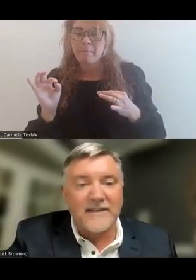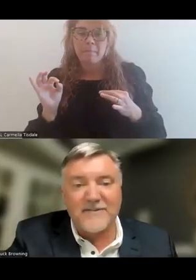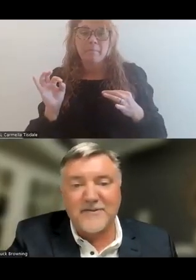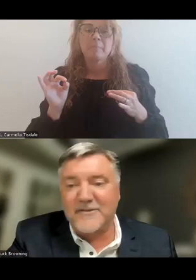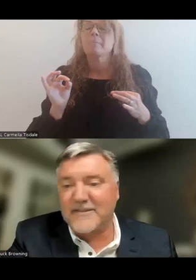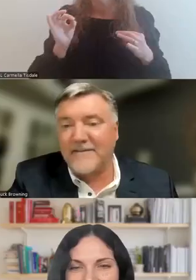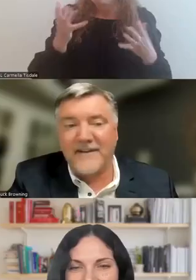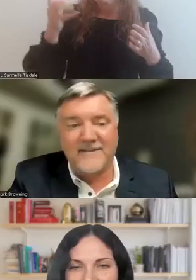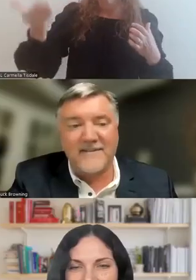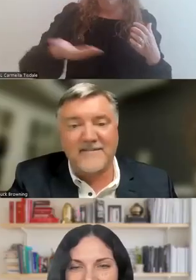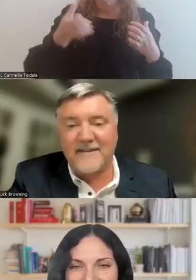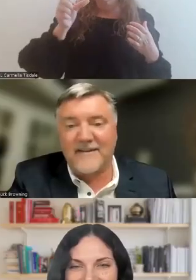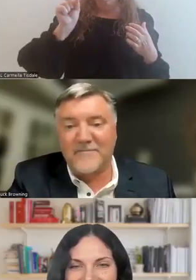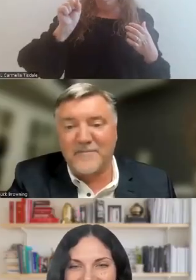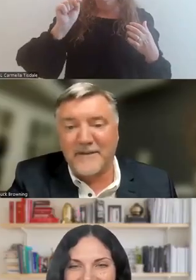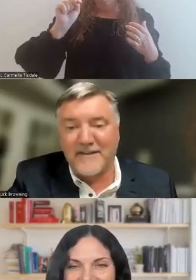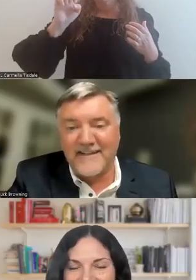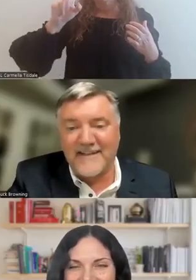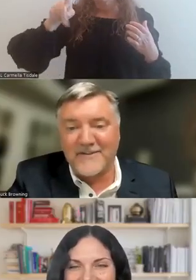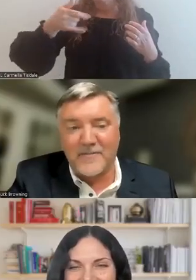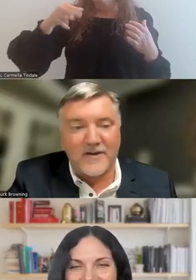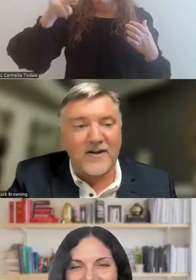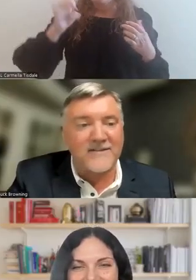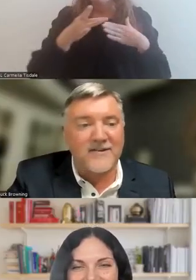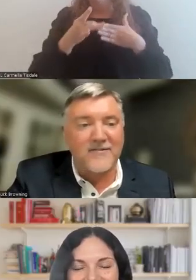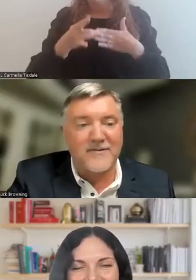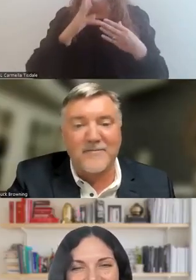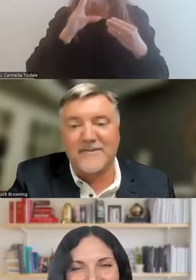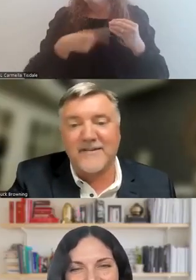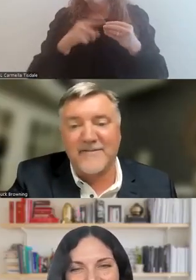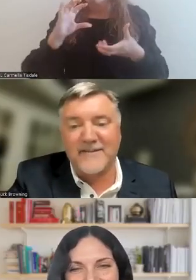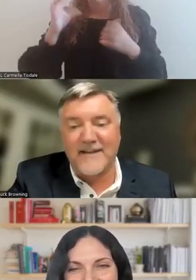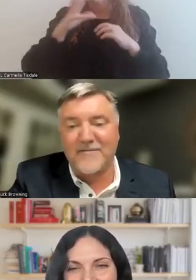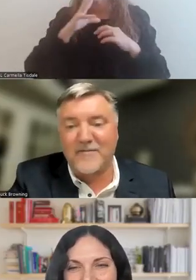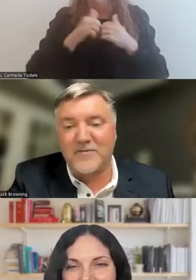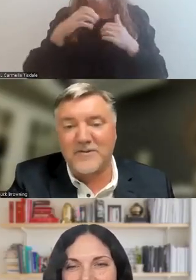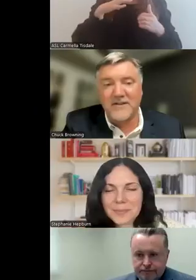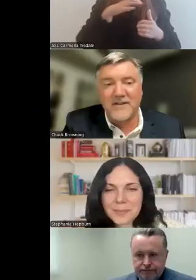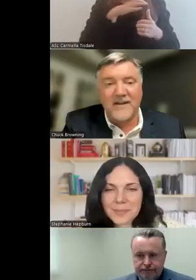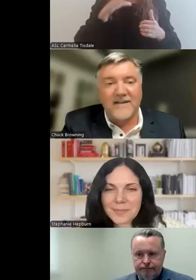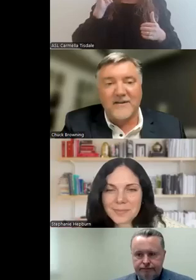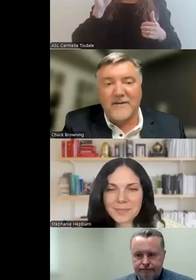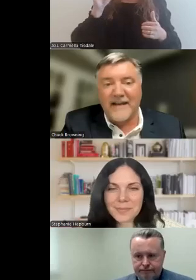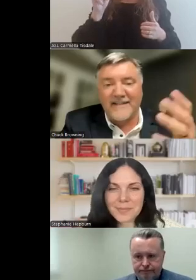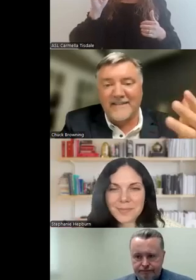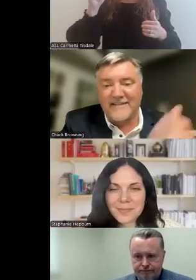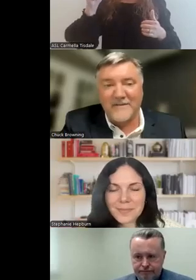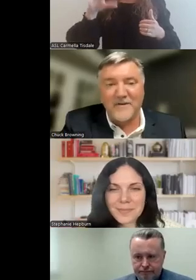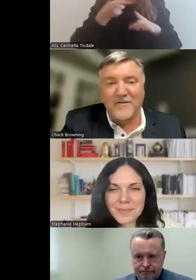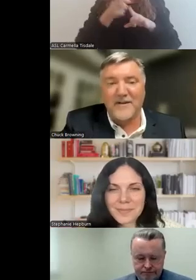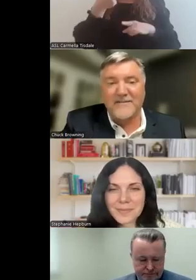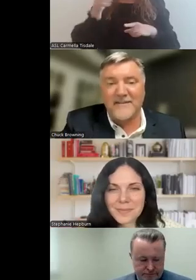So I'd like to introduce Stephanie to be able to lead in and talk about crisis talk with Commissioner Kevin Tanner from Georgia and talking about